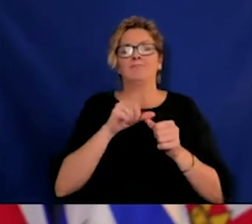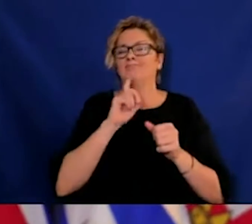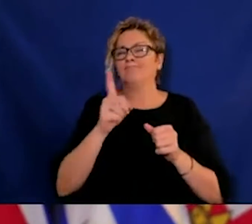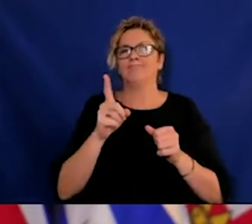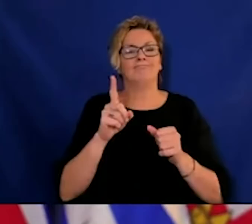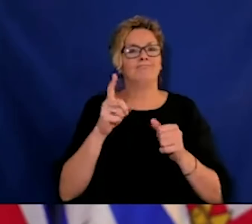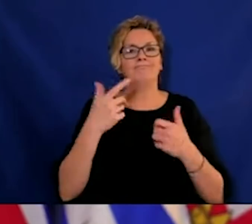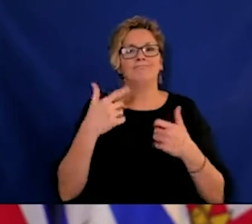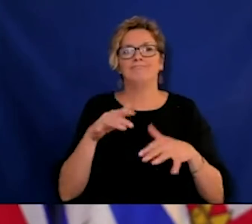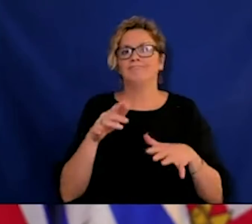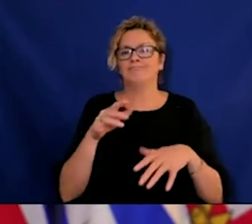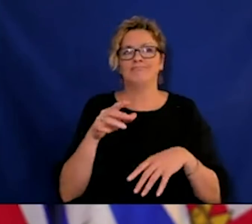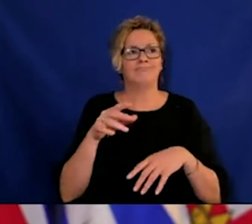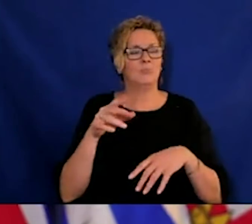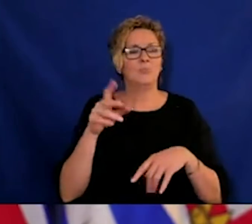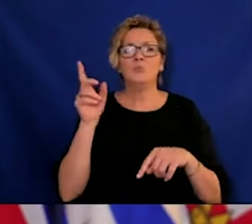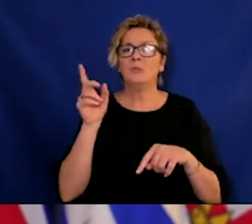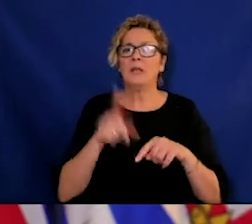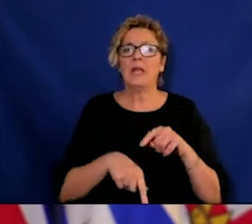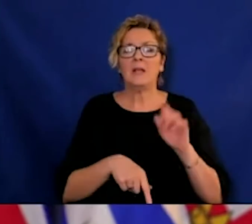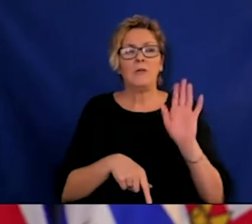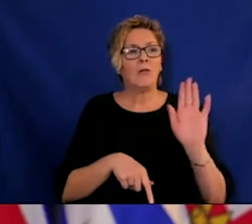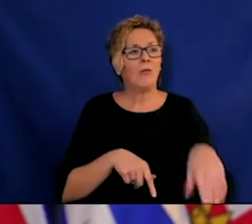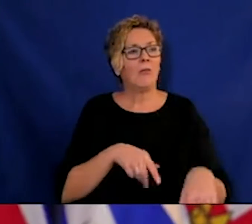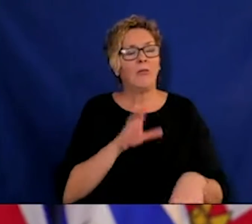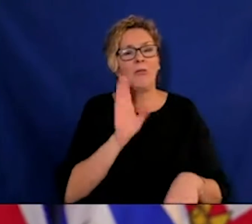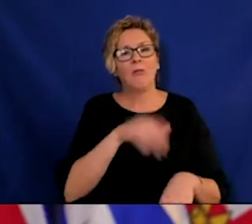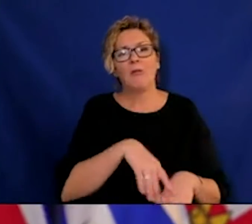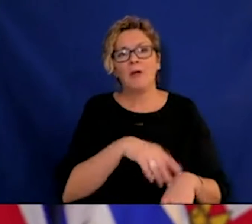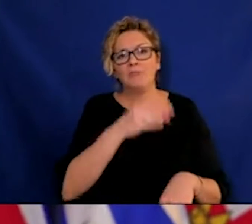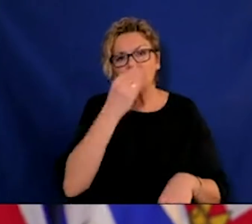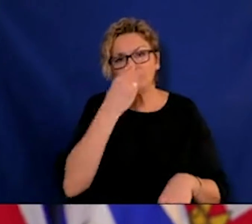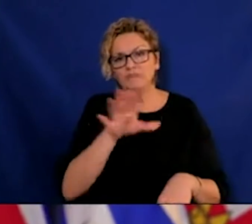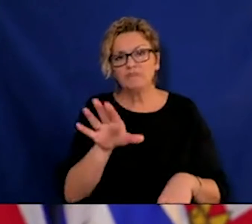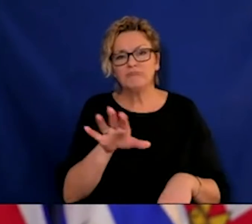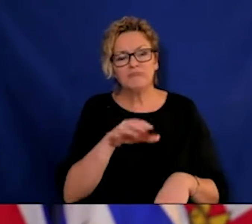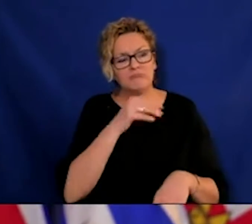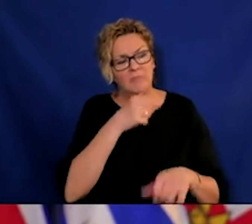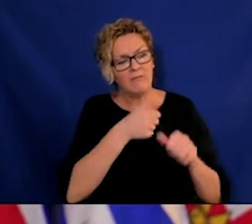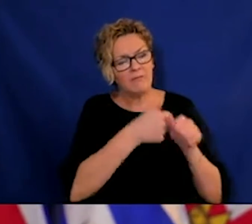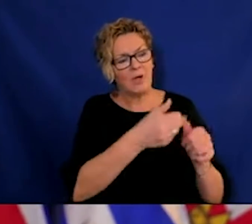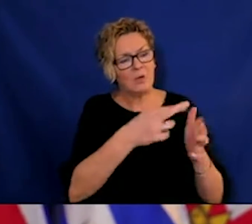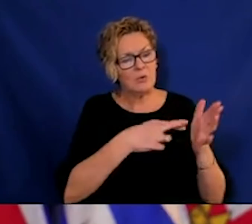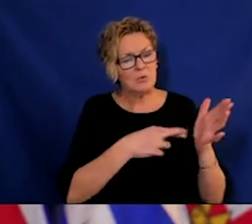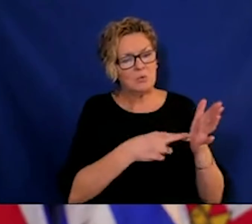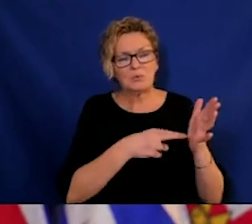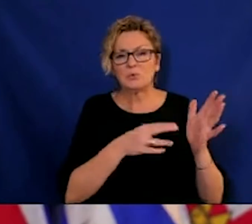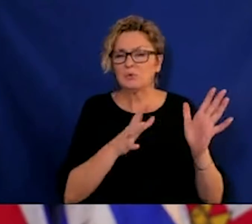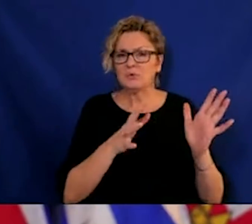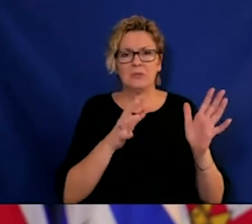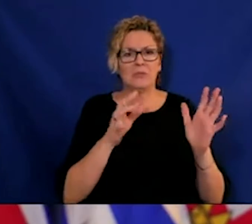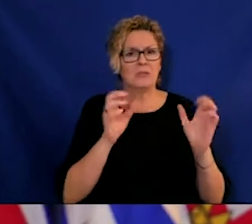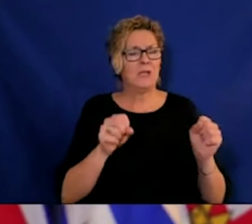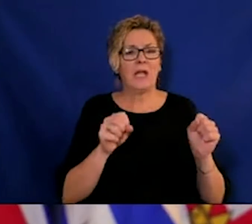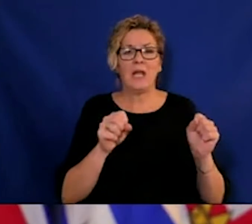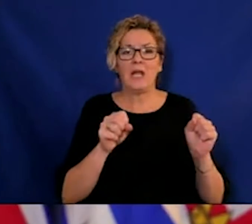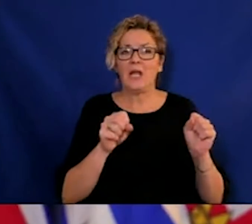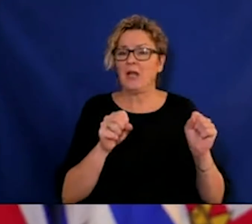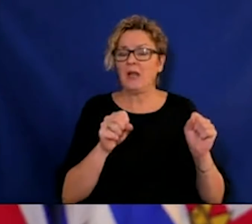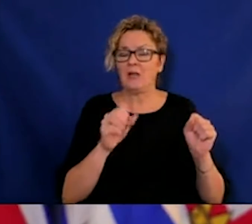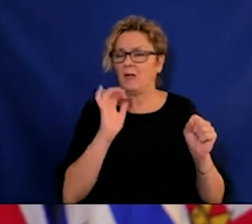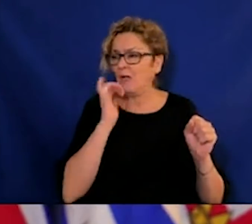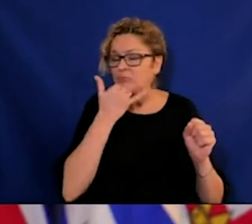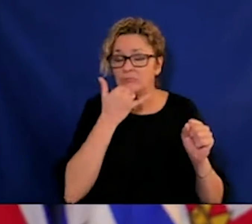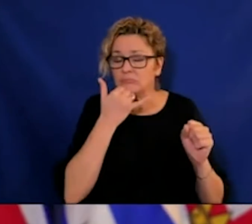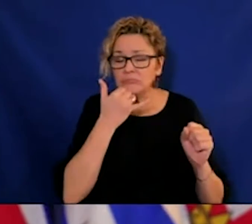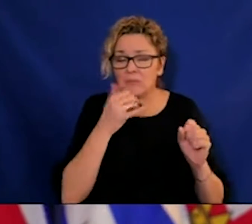we're all in this, that we're all part of the effort to protect long-term care, every single person in BC, and